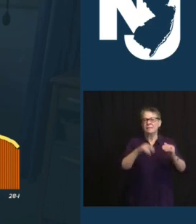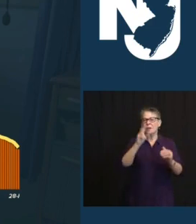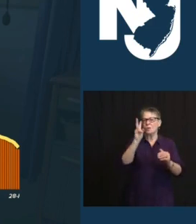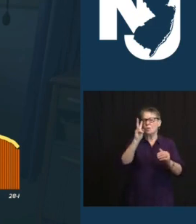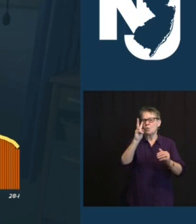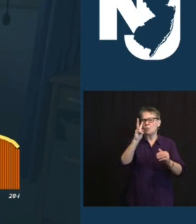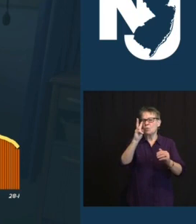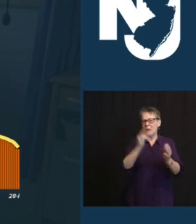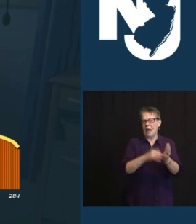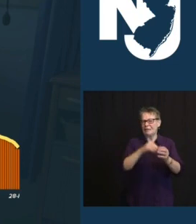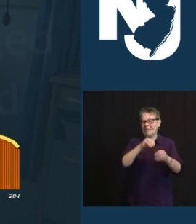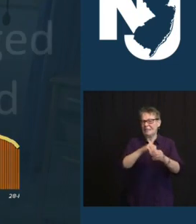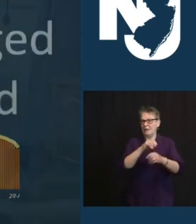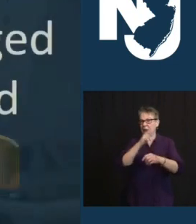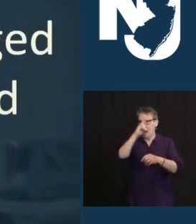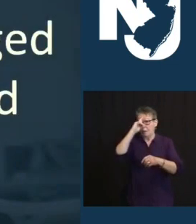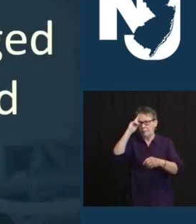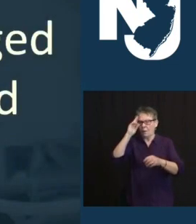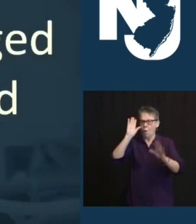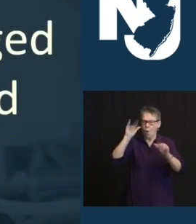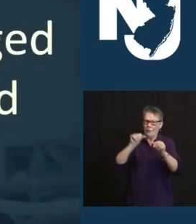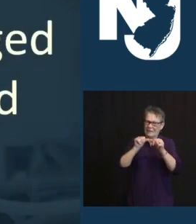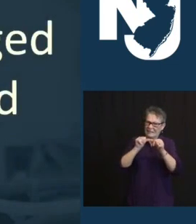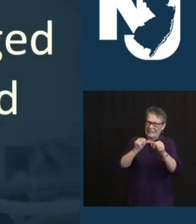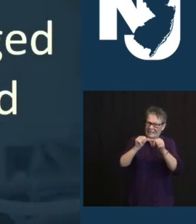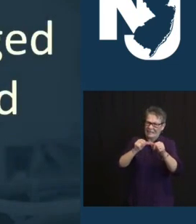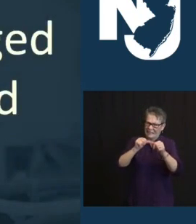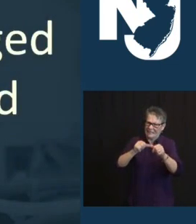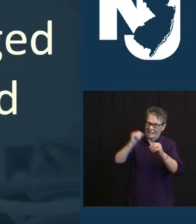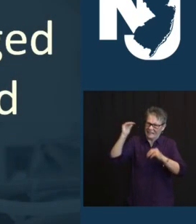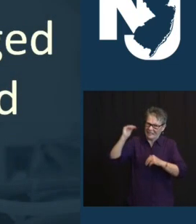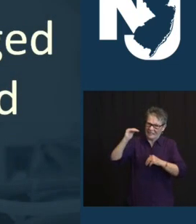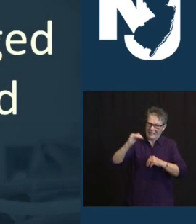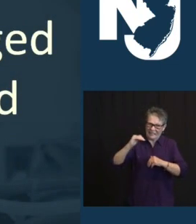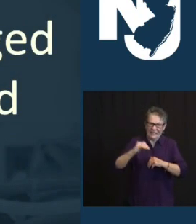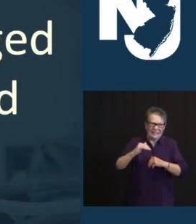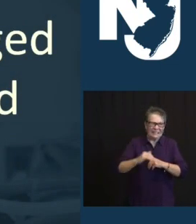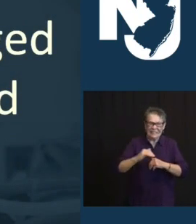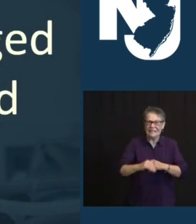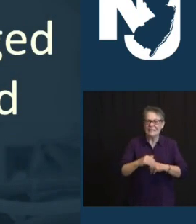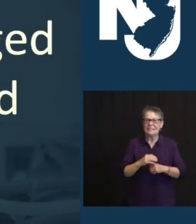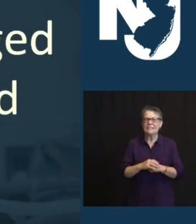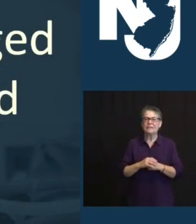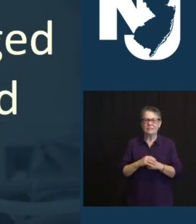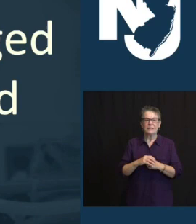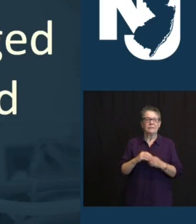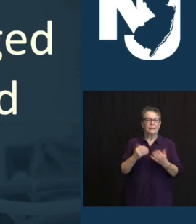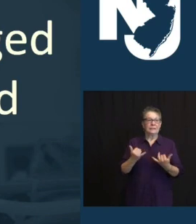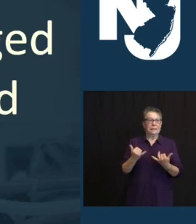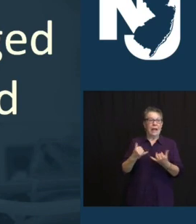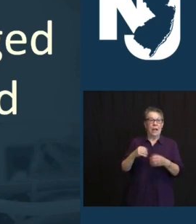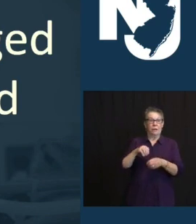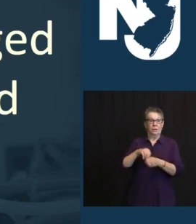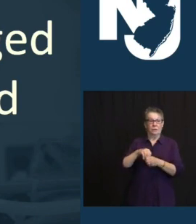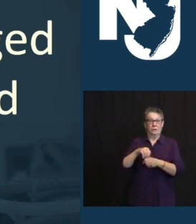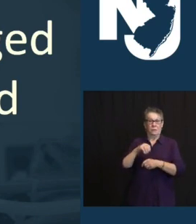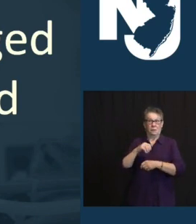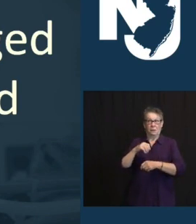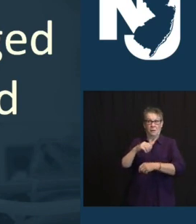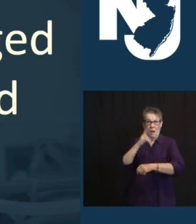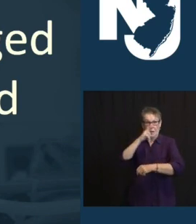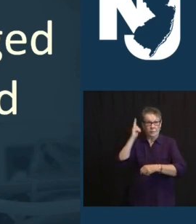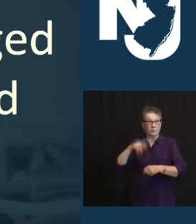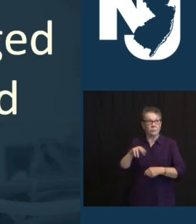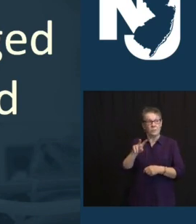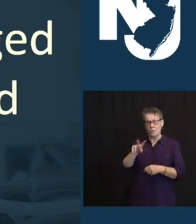DIRECTION. ON SUNDAY, 178 LIVE PATIENTS LEFT, 203 WERE ADMITTED AND THERE WERE, AGAIN, THIS IS AT THE RISK OF